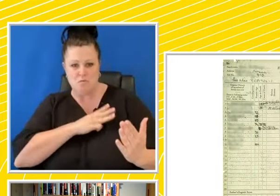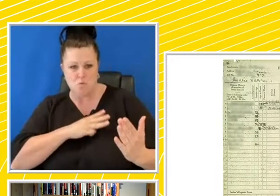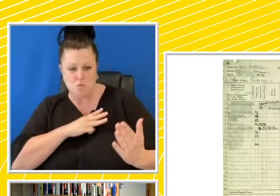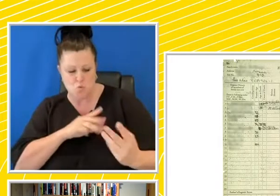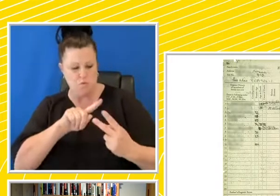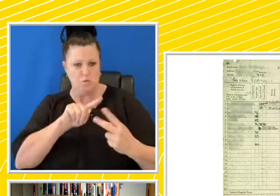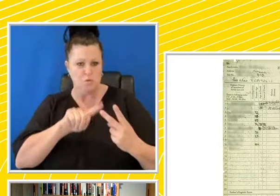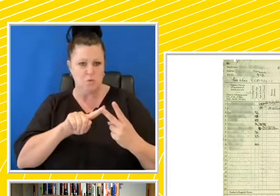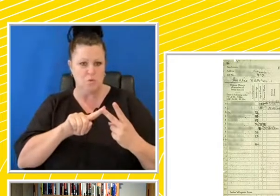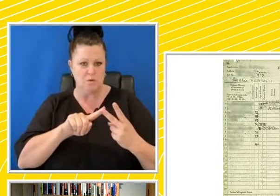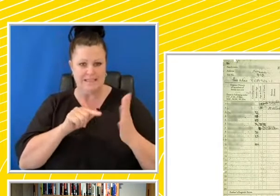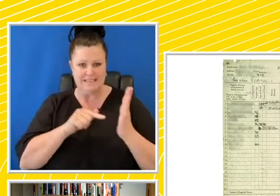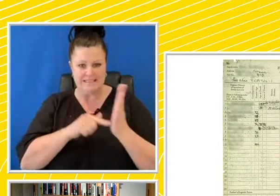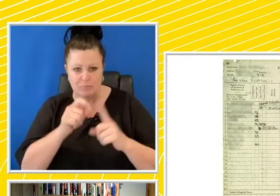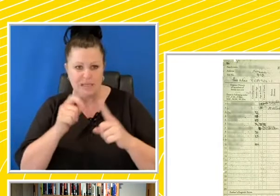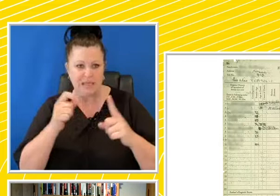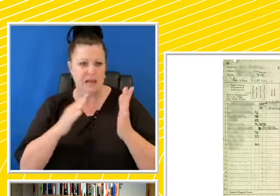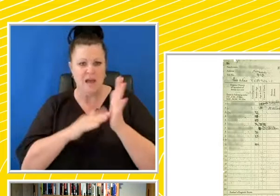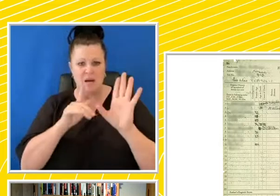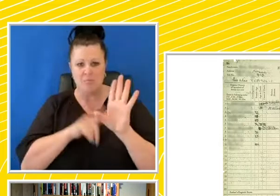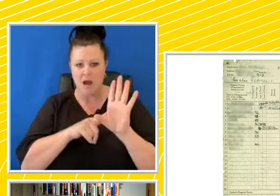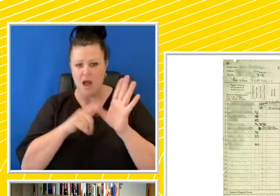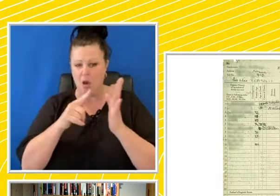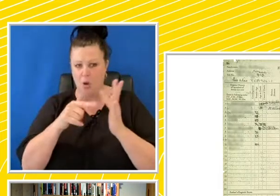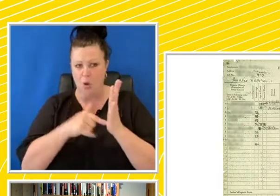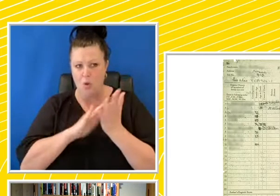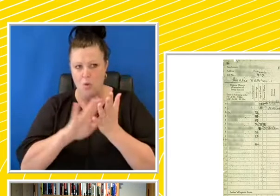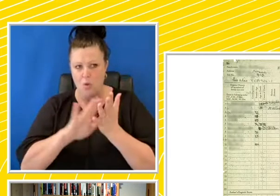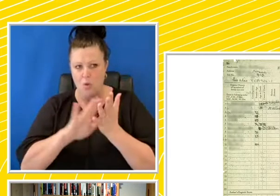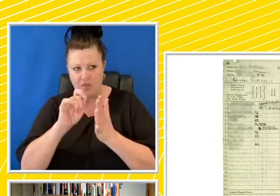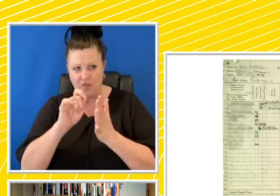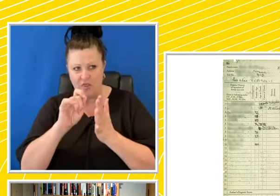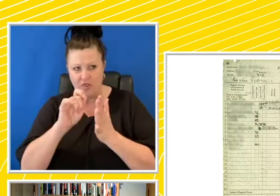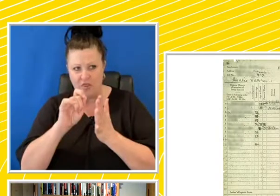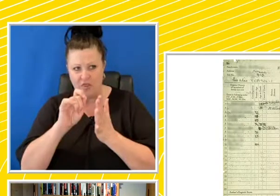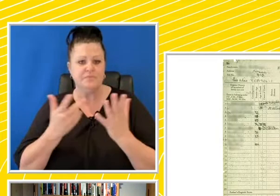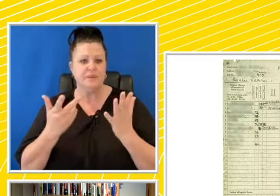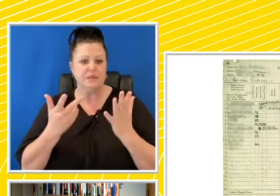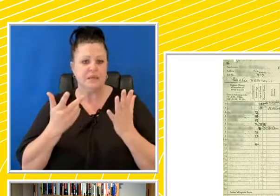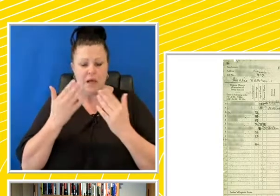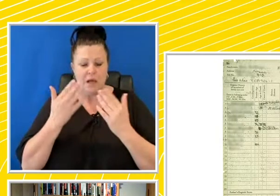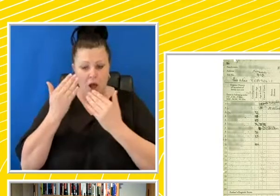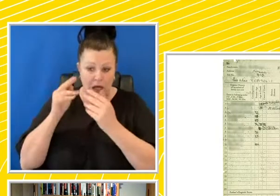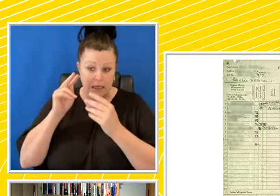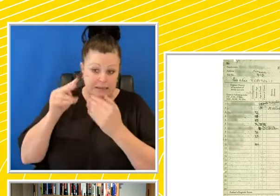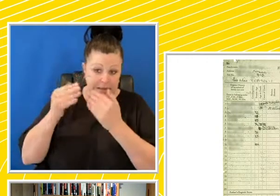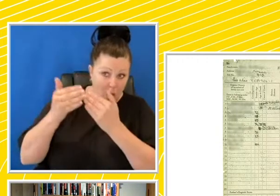myopia, TB, so astigmatism, short-sightedness, long-sightedness.